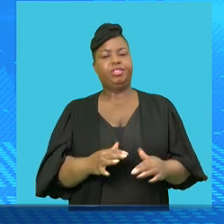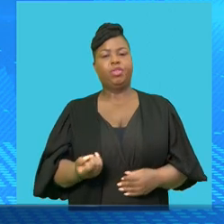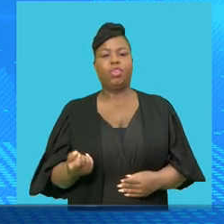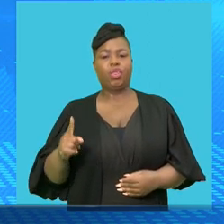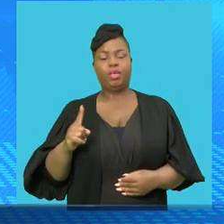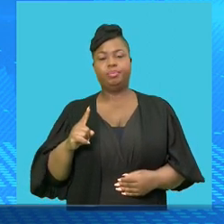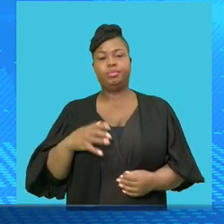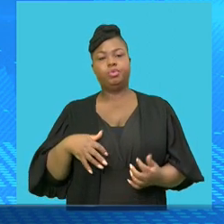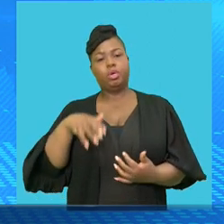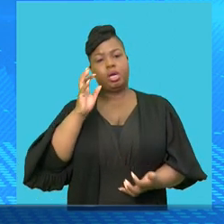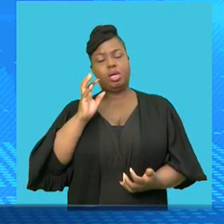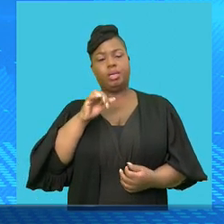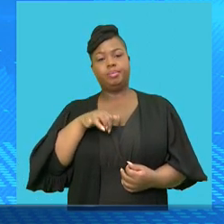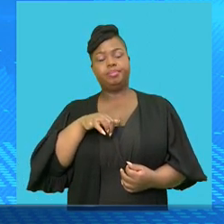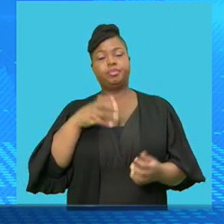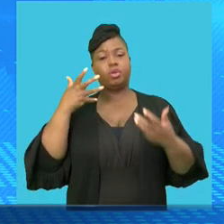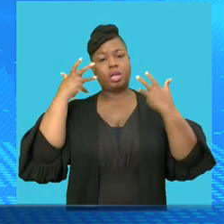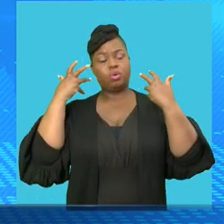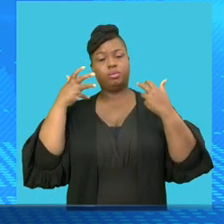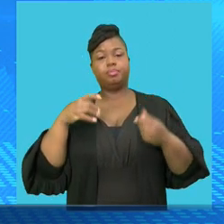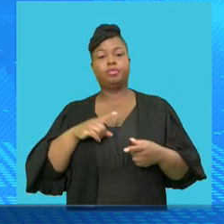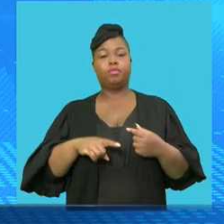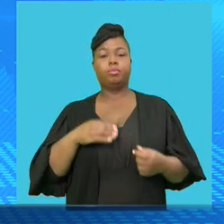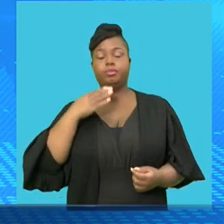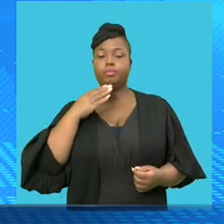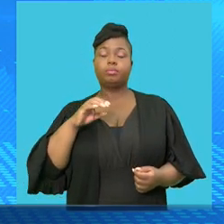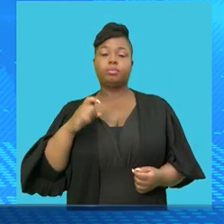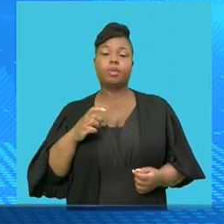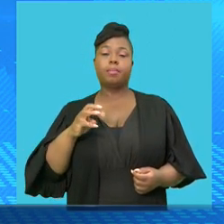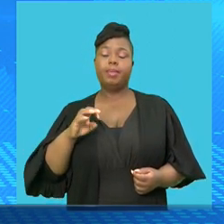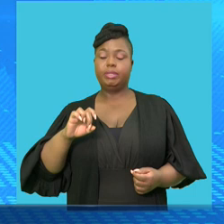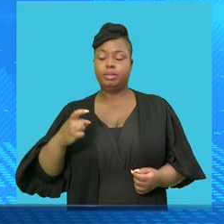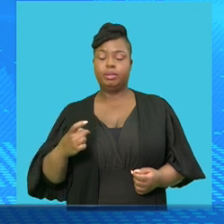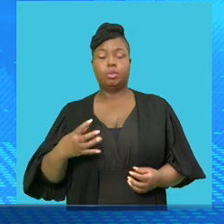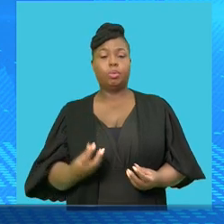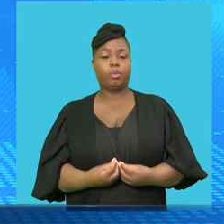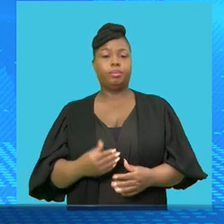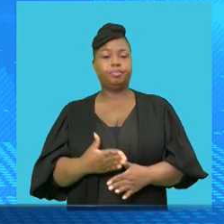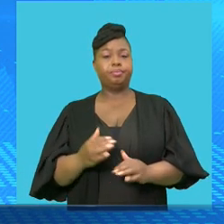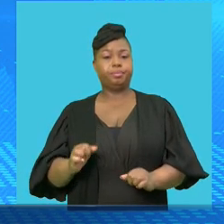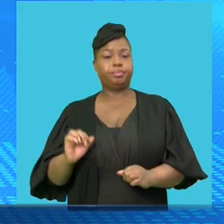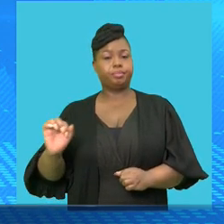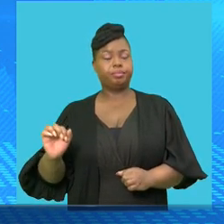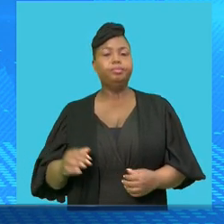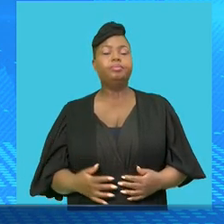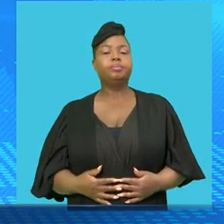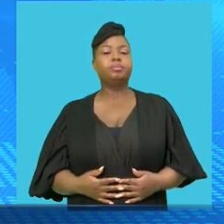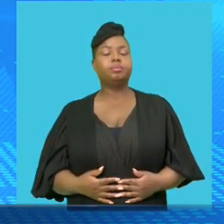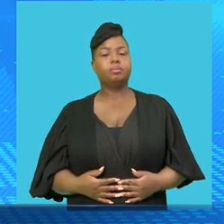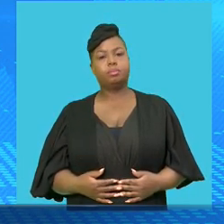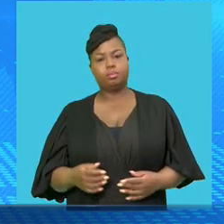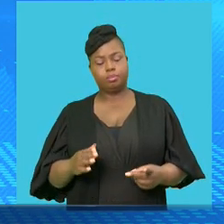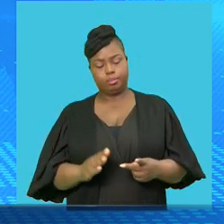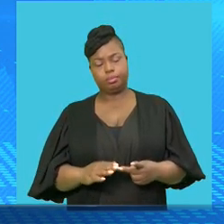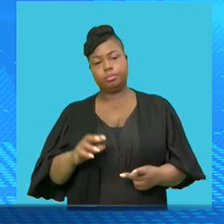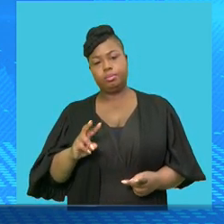into the lion's enclosure by Mark Scott Crossley and his workers. We also know of the case